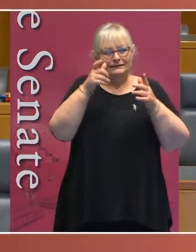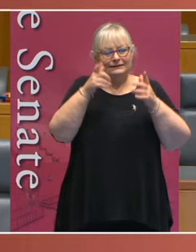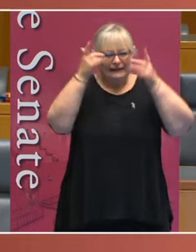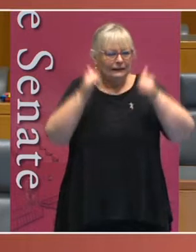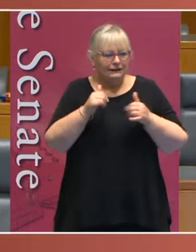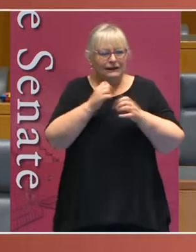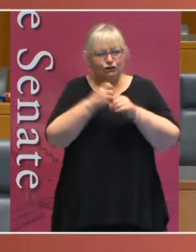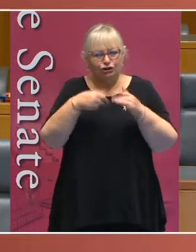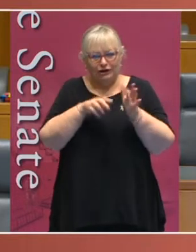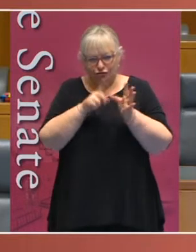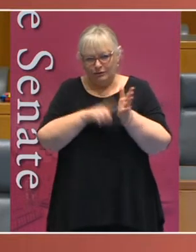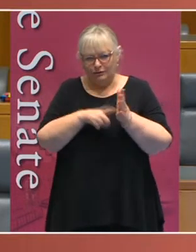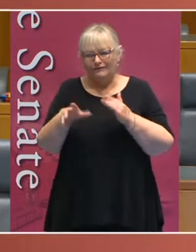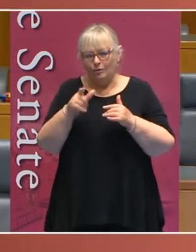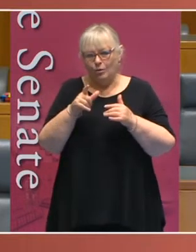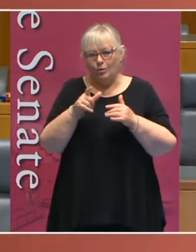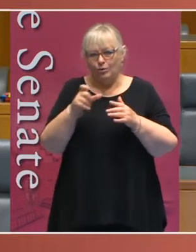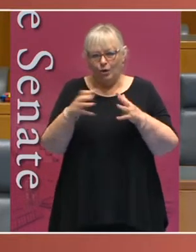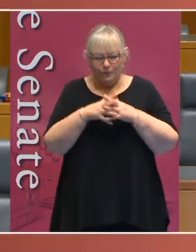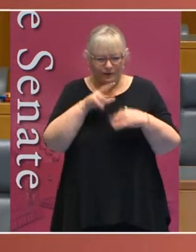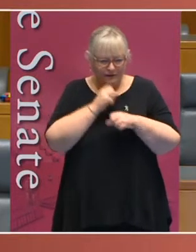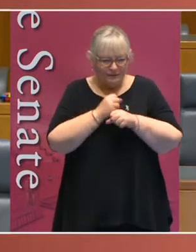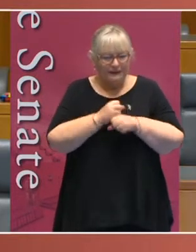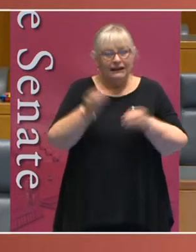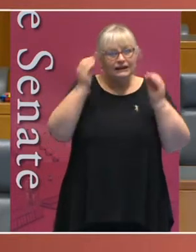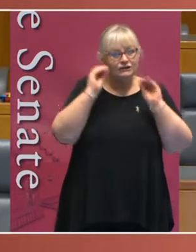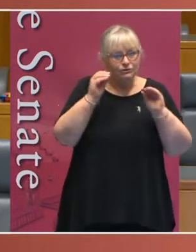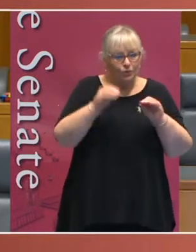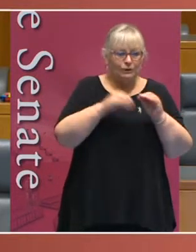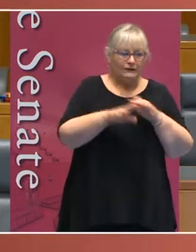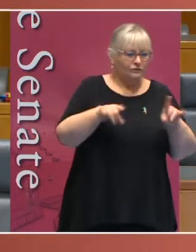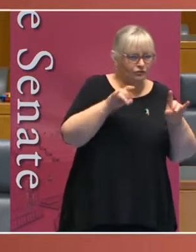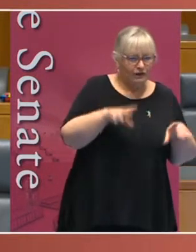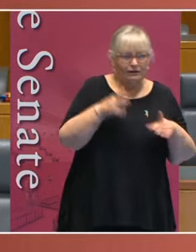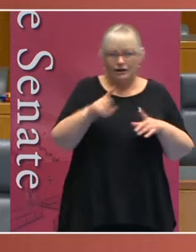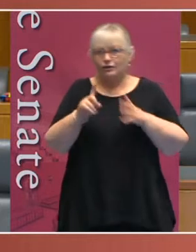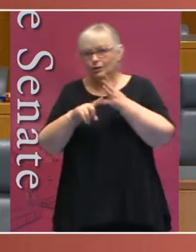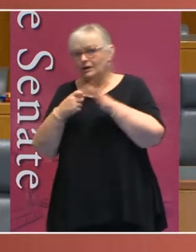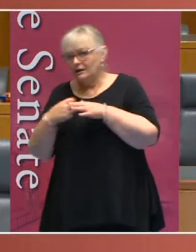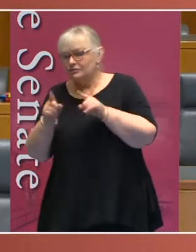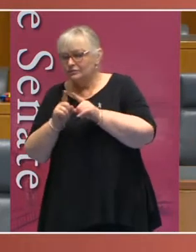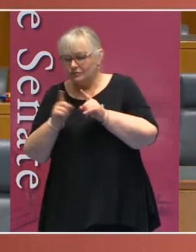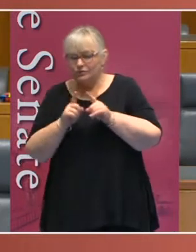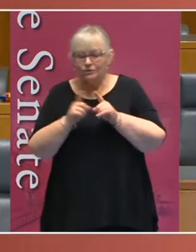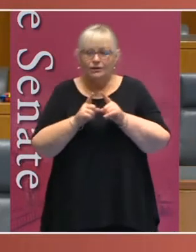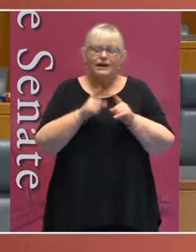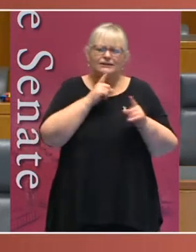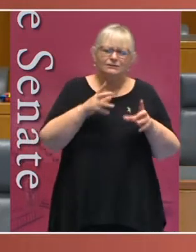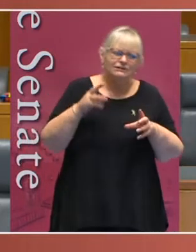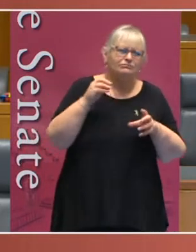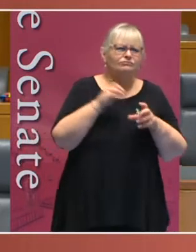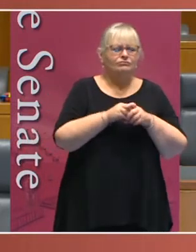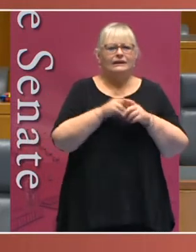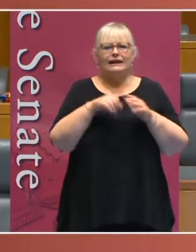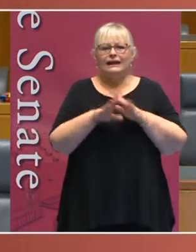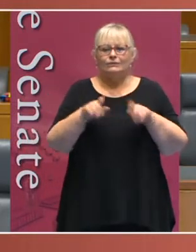He has also taught law at universities in Australia and the United Kingdom. Dr Gauntlet has played an important role